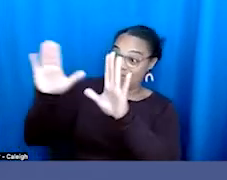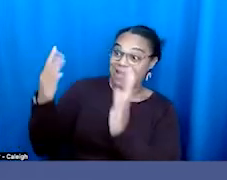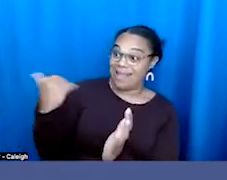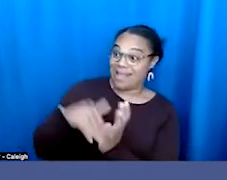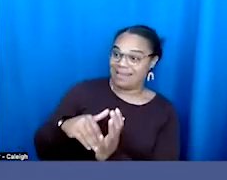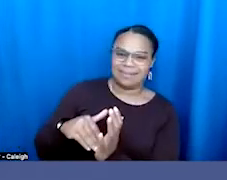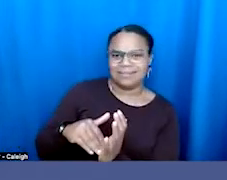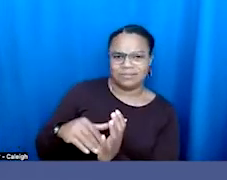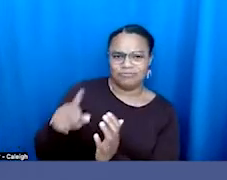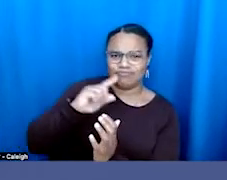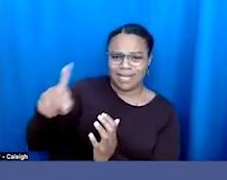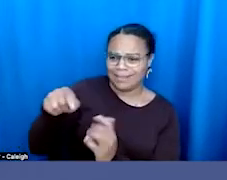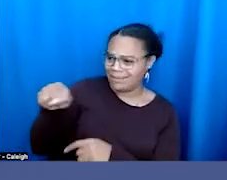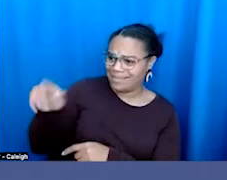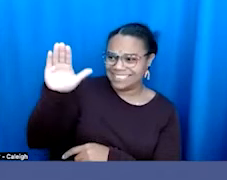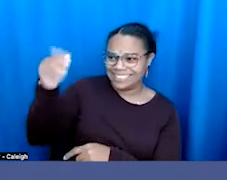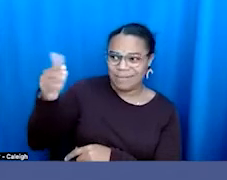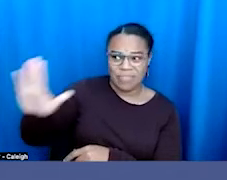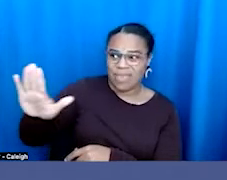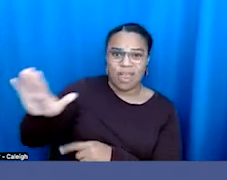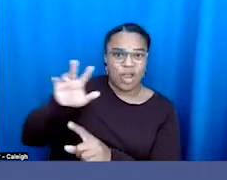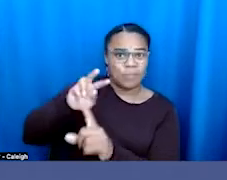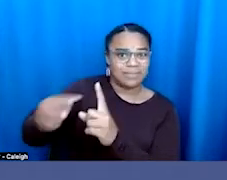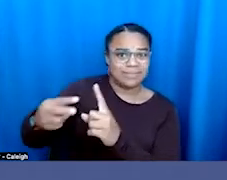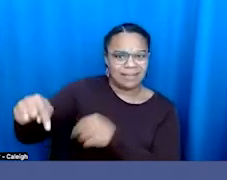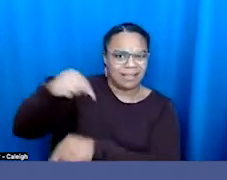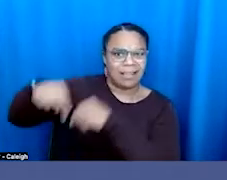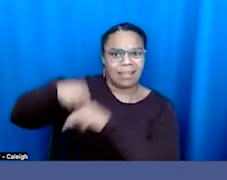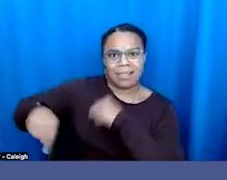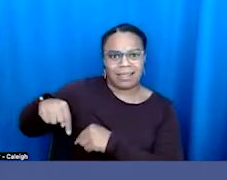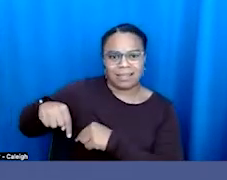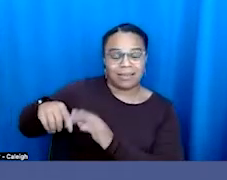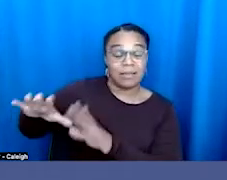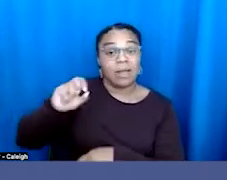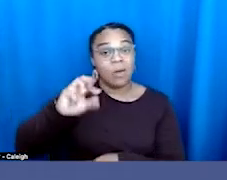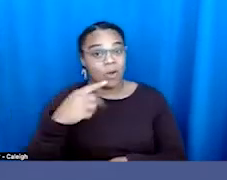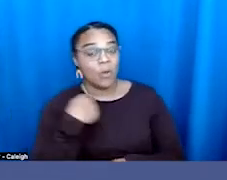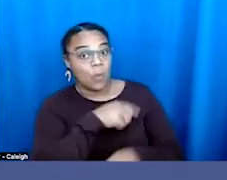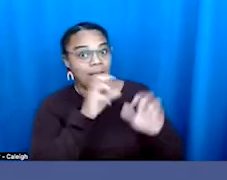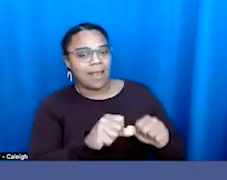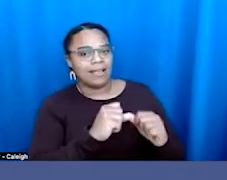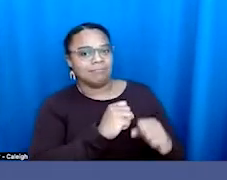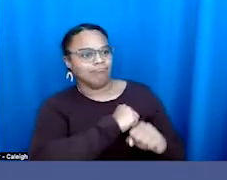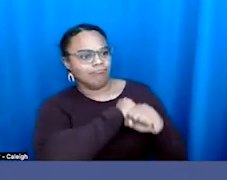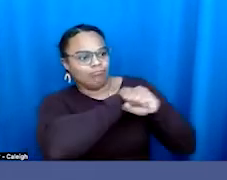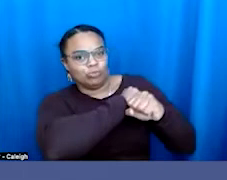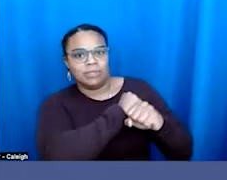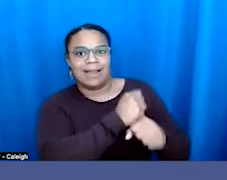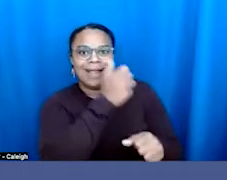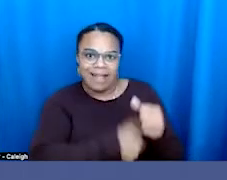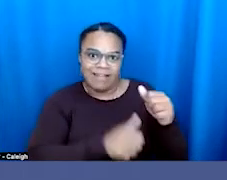a country where every child is protected, every family is respected. People expect to be treated with dignity